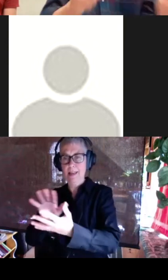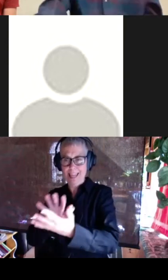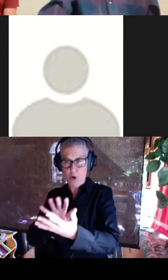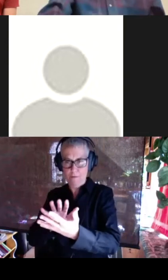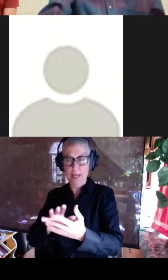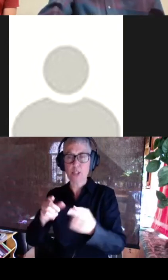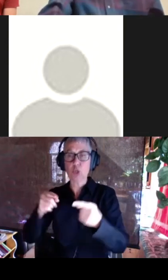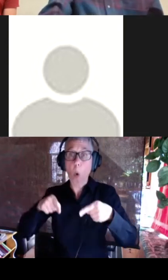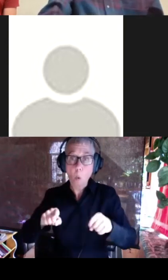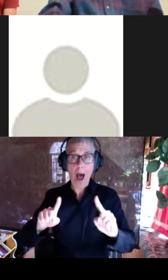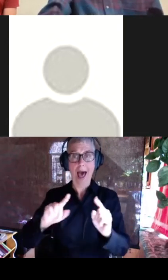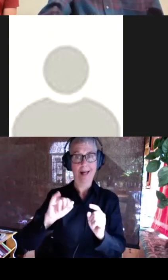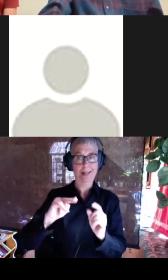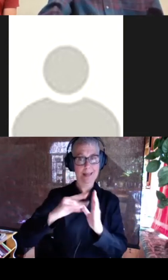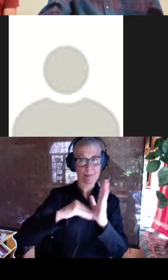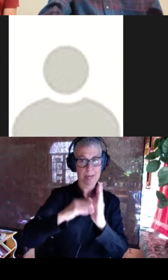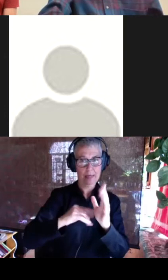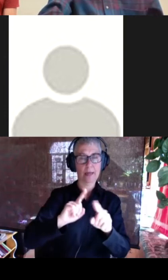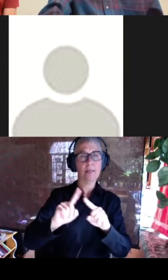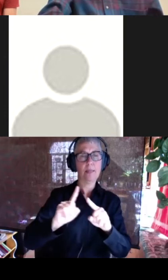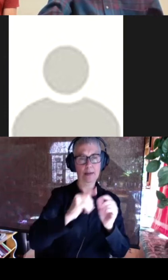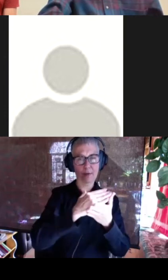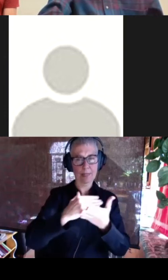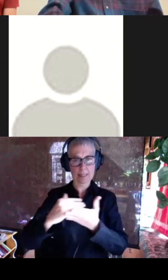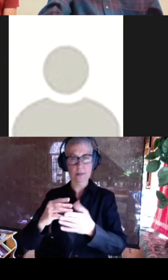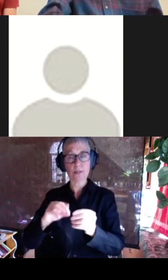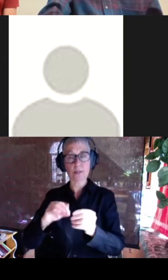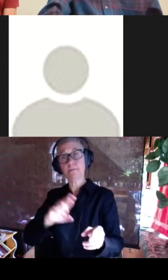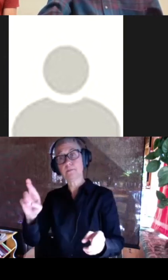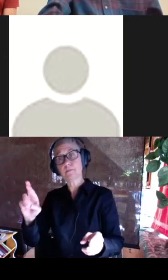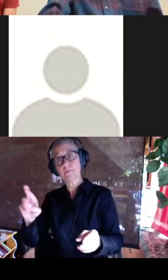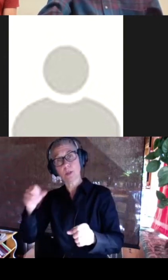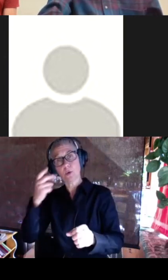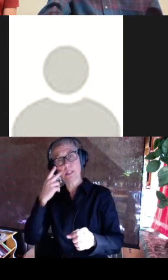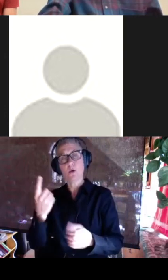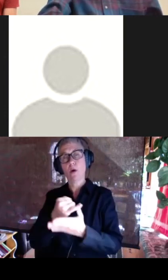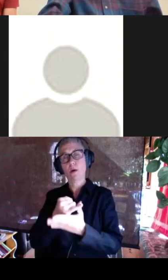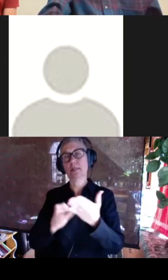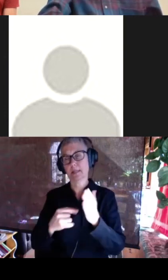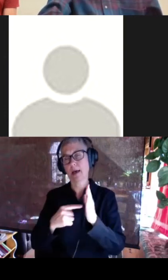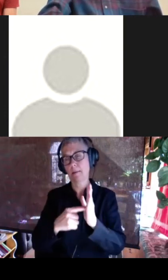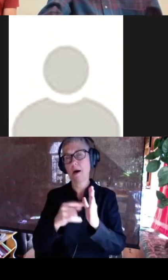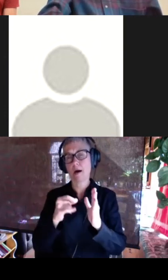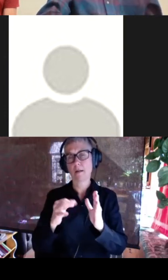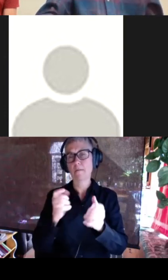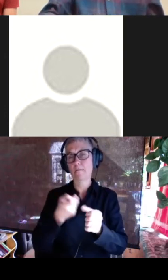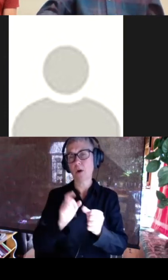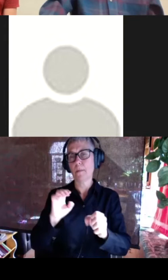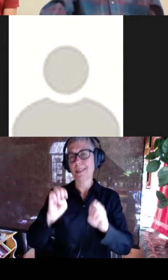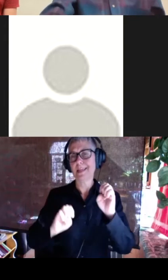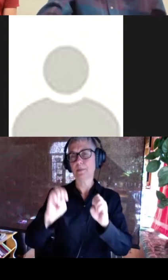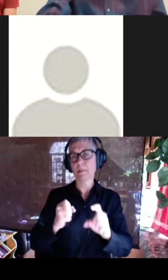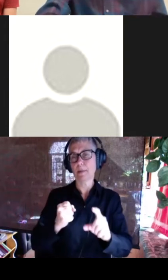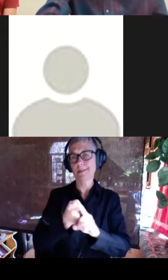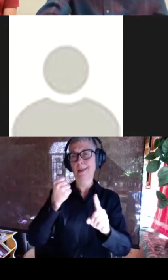pieces and over on the right here you can just see one of the uh design models of the experimental hits that we found um